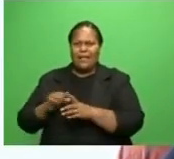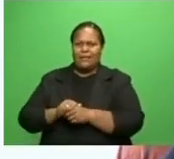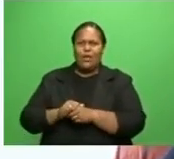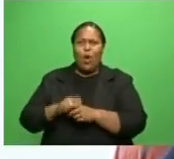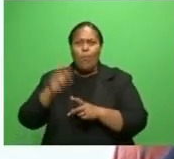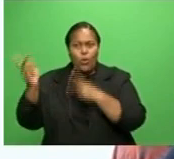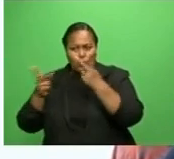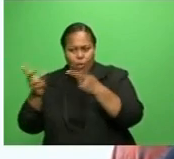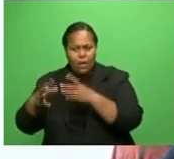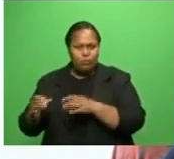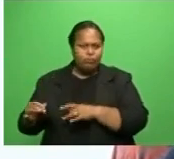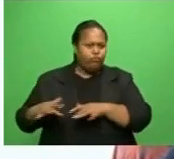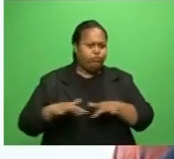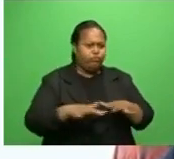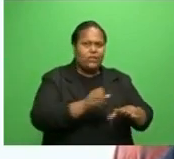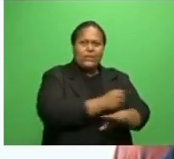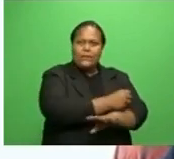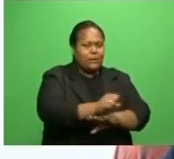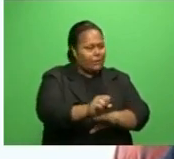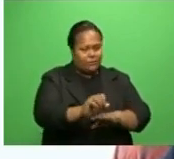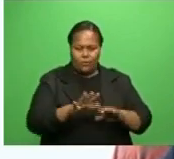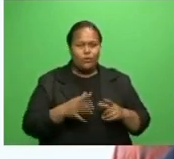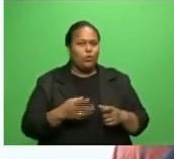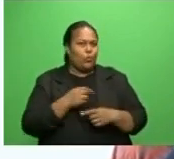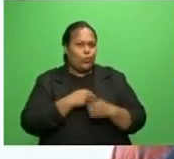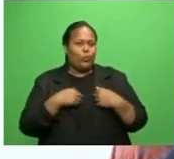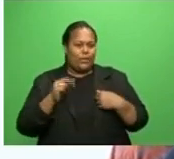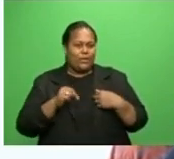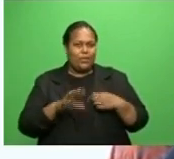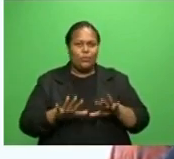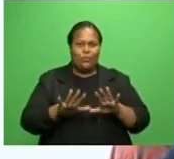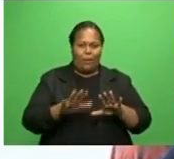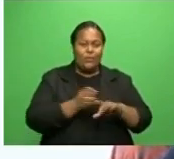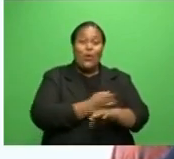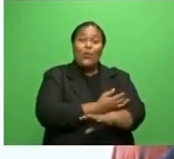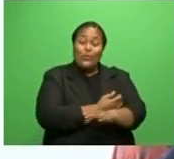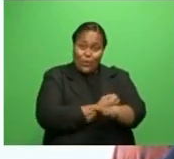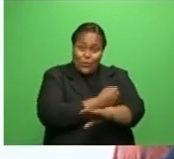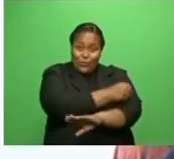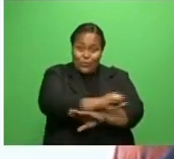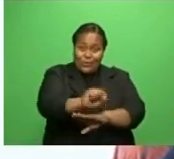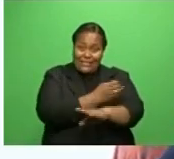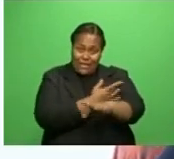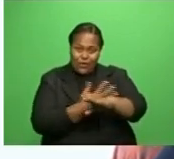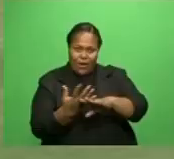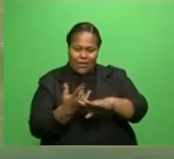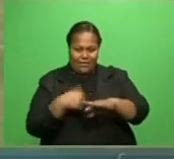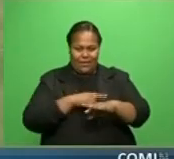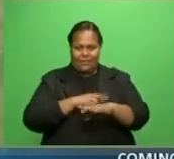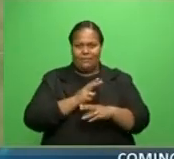the development of marine ecosystems such as the seagrass ecosystem.